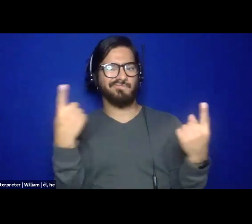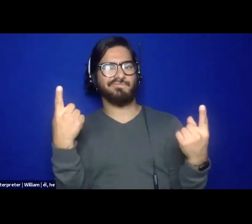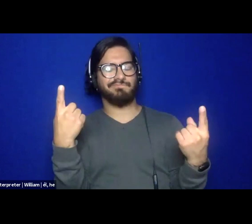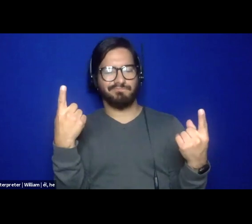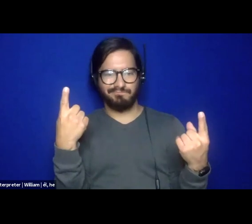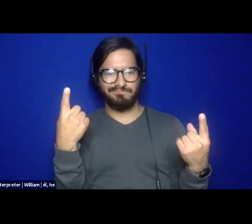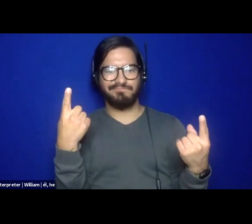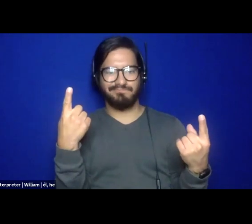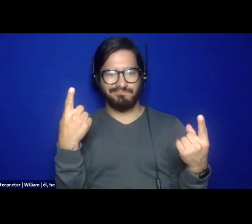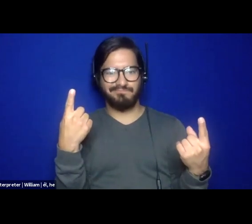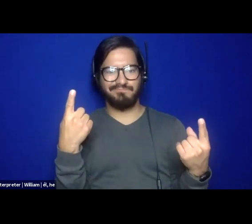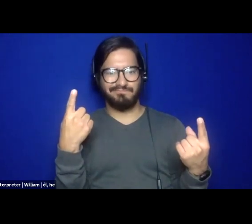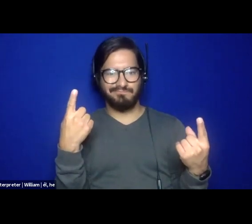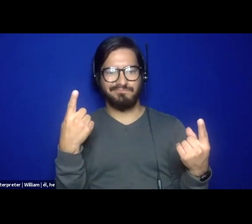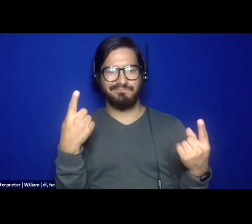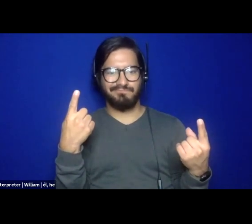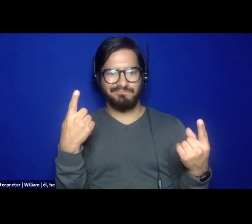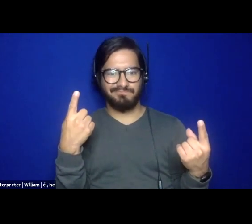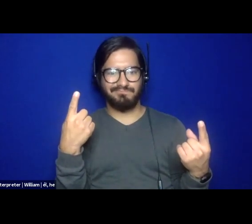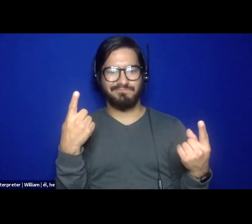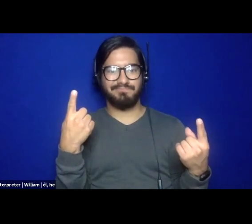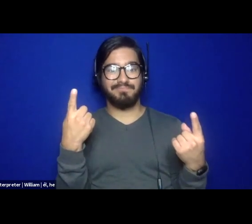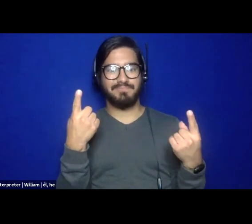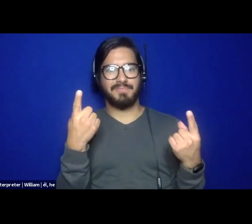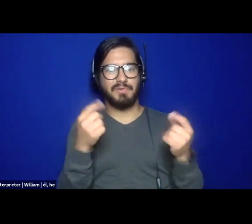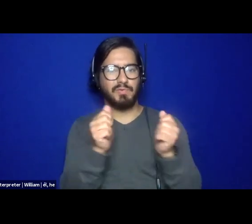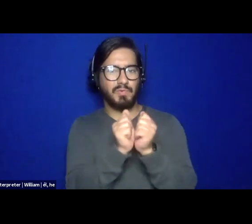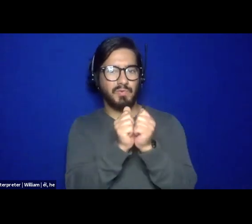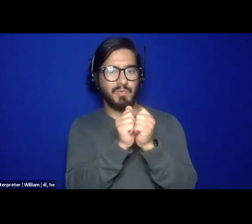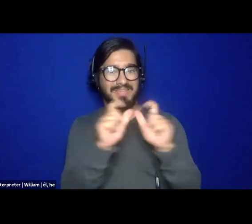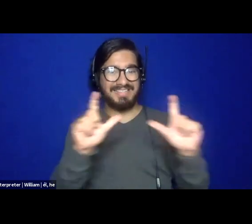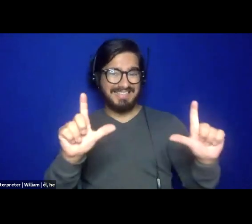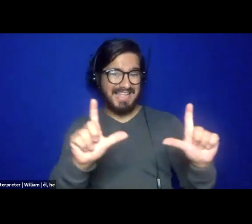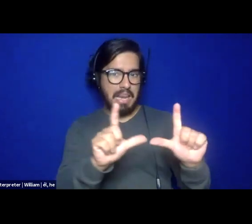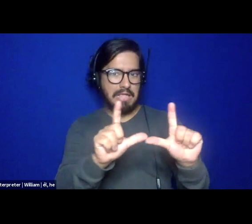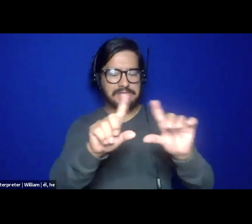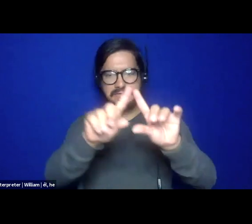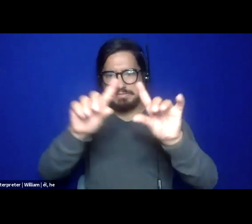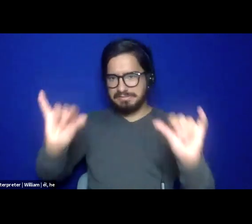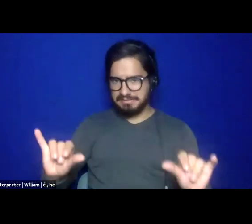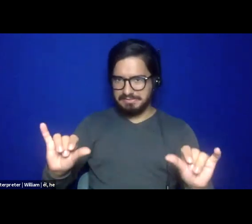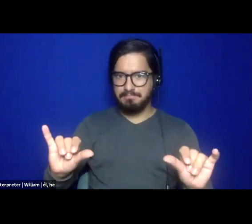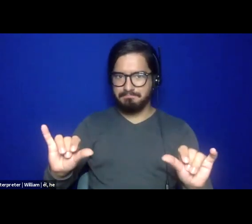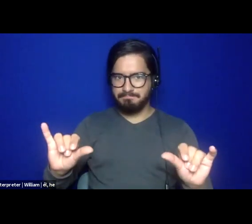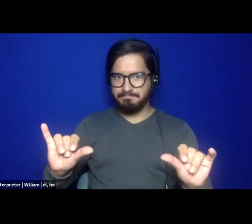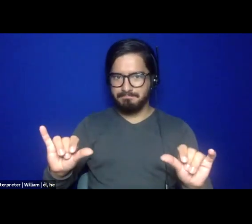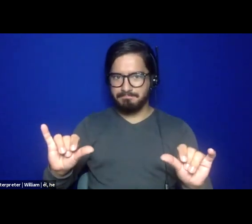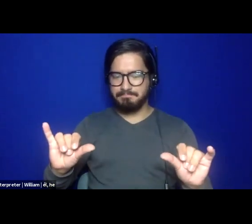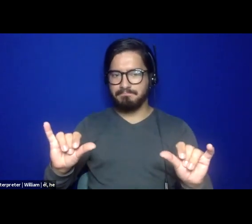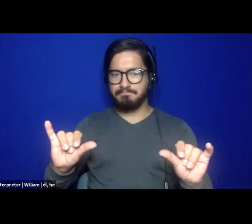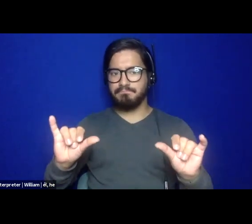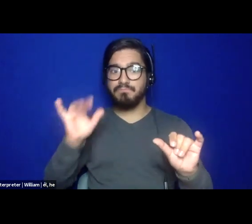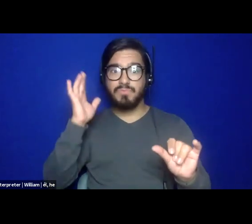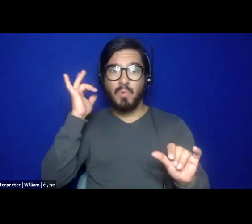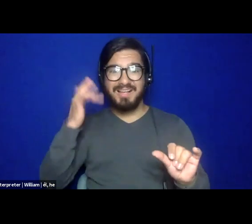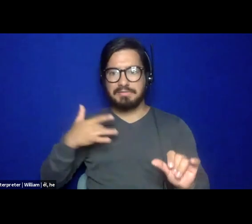um, licensing system is because it, it kind of pushes people